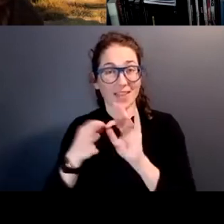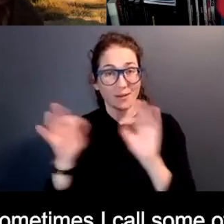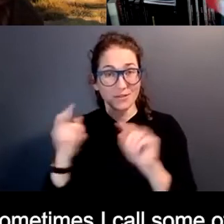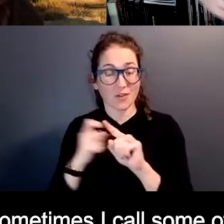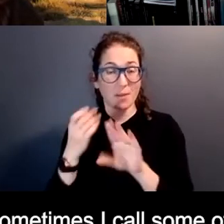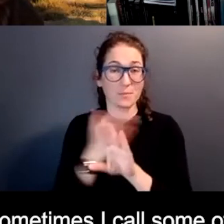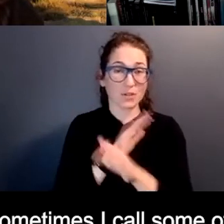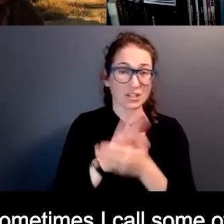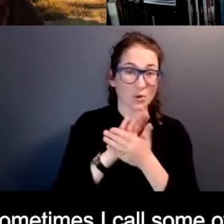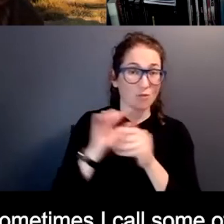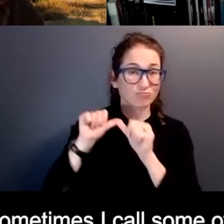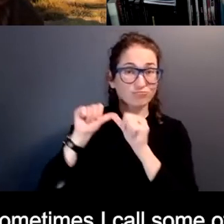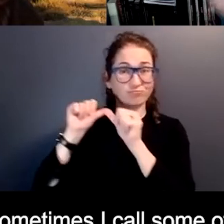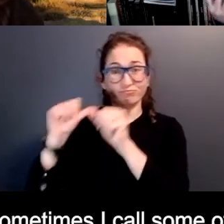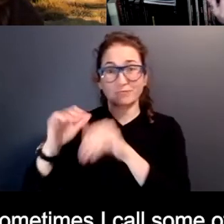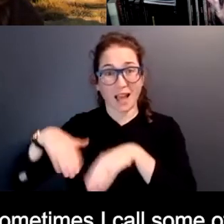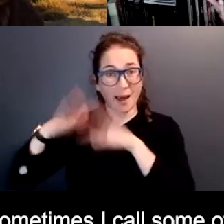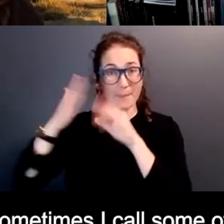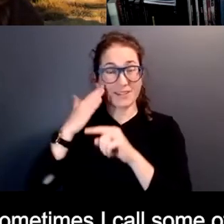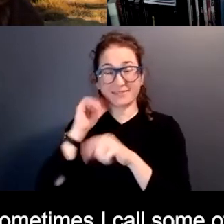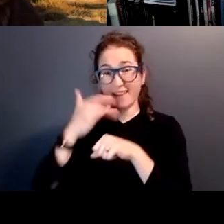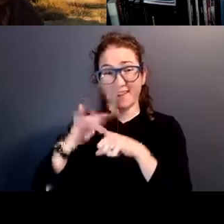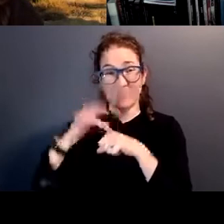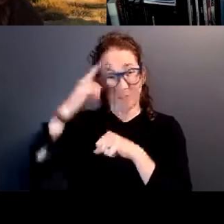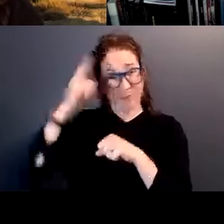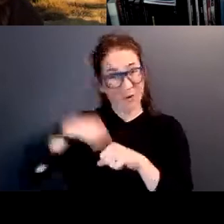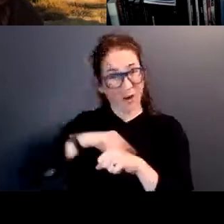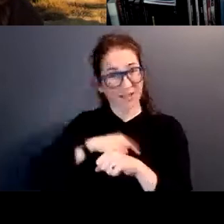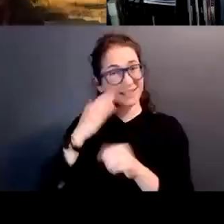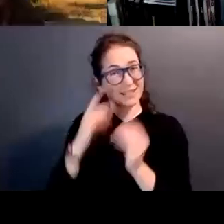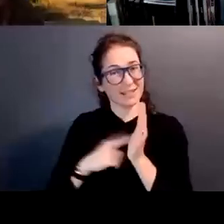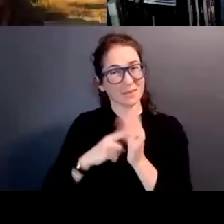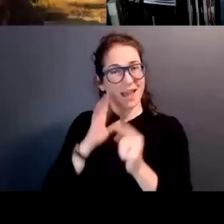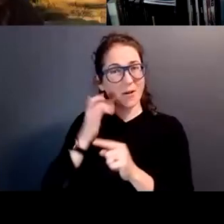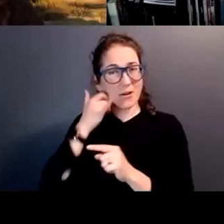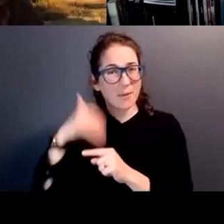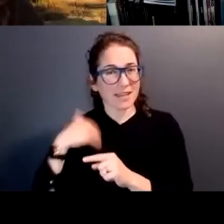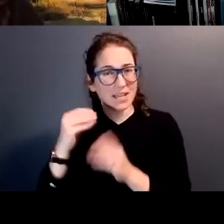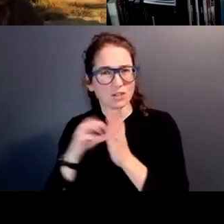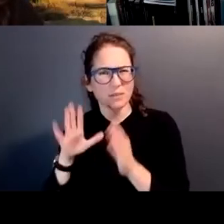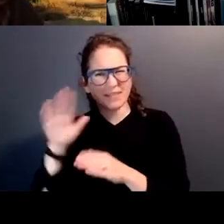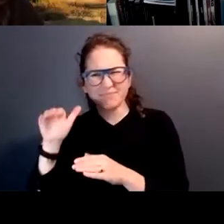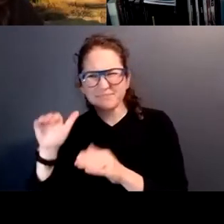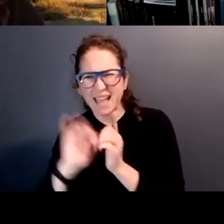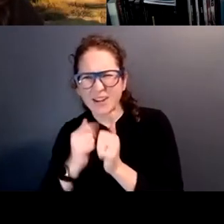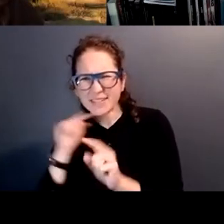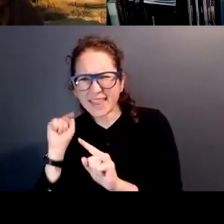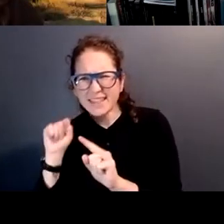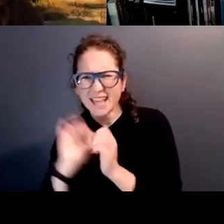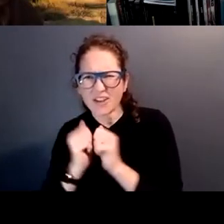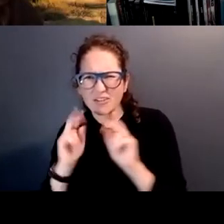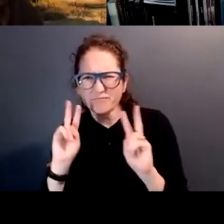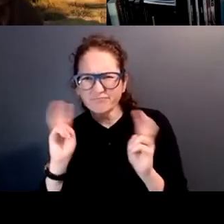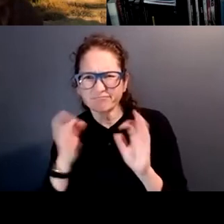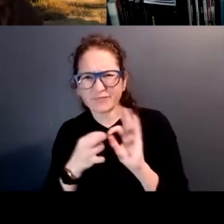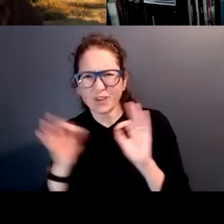preschool on up that weren't available to us. So sometimes I call some of my younger students and I'm like, okay, how do you say this? And how do you phrase this?